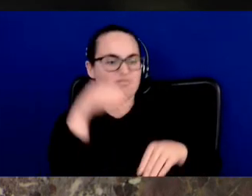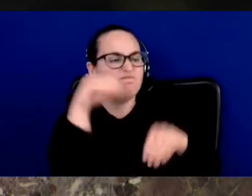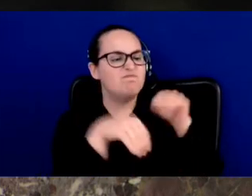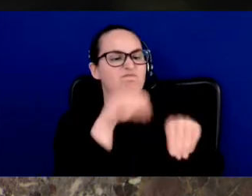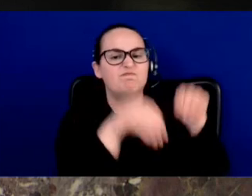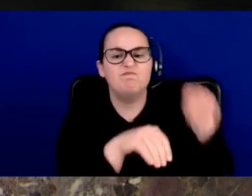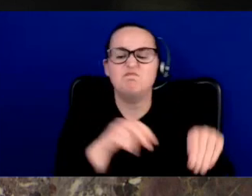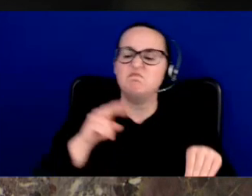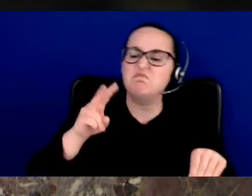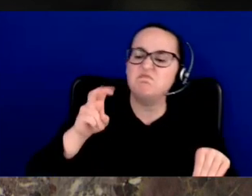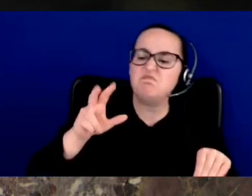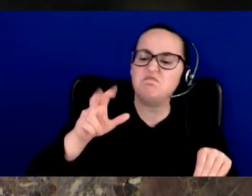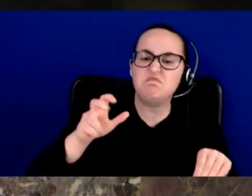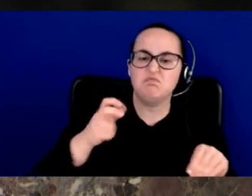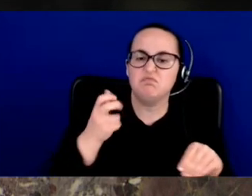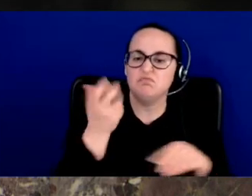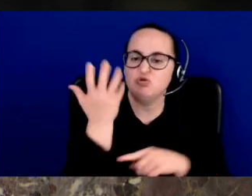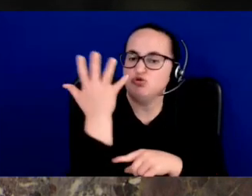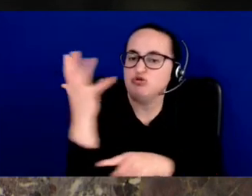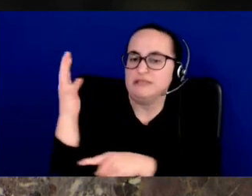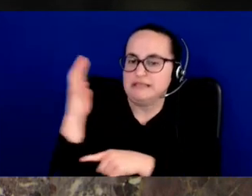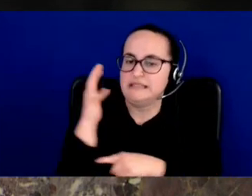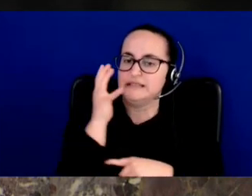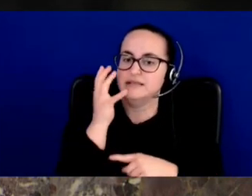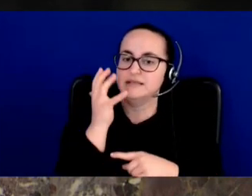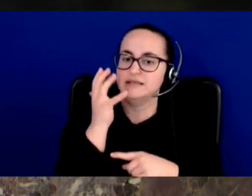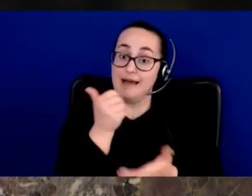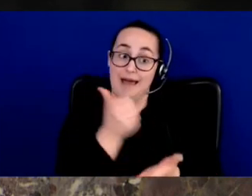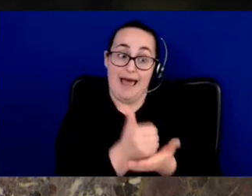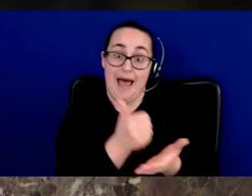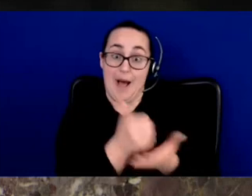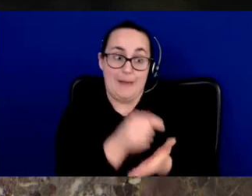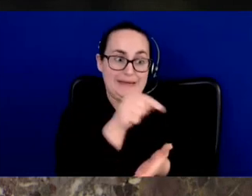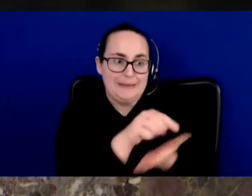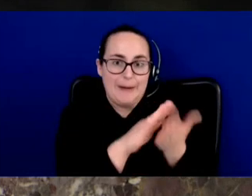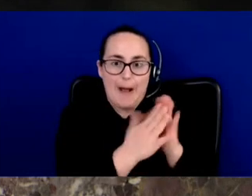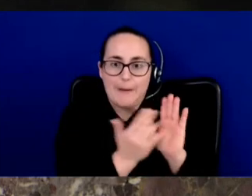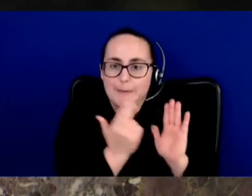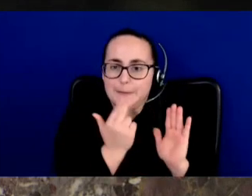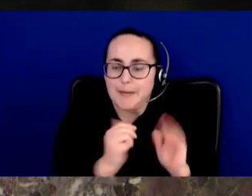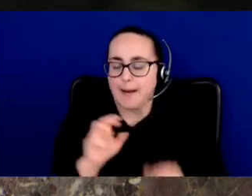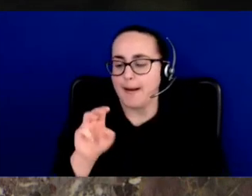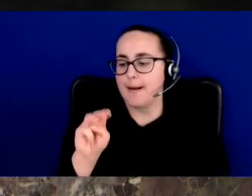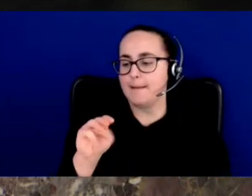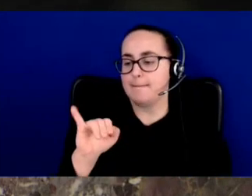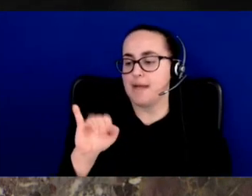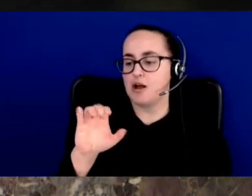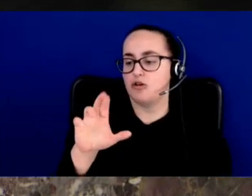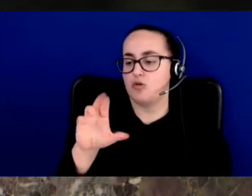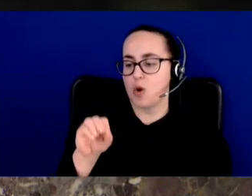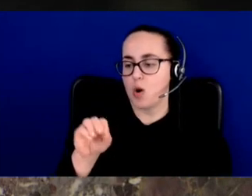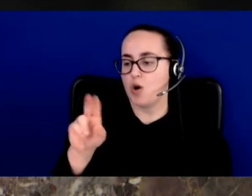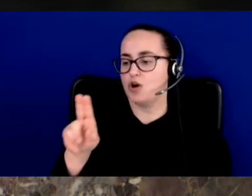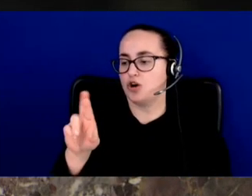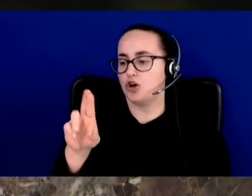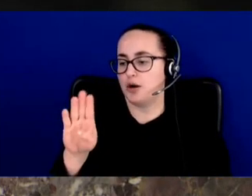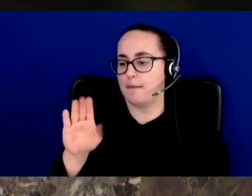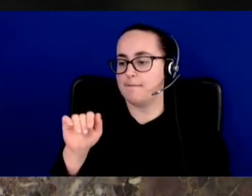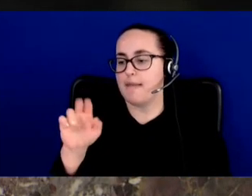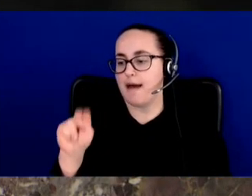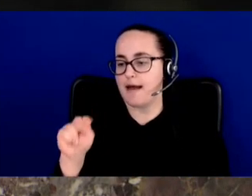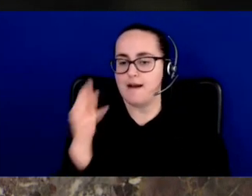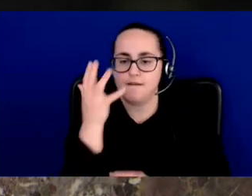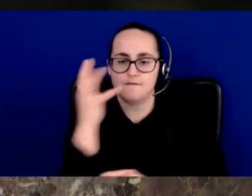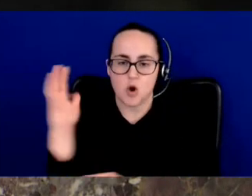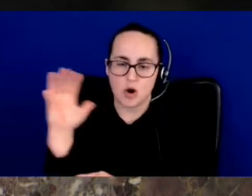help create a micro-urban forest, also known as the Miyawaki Forest. These miniscule forests are